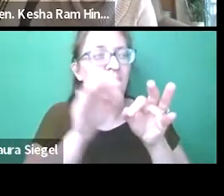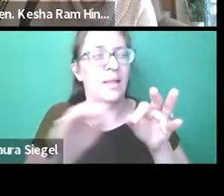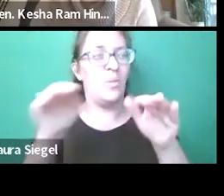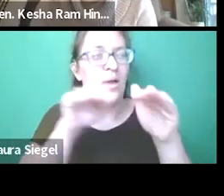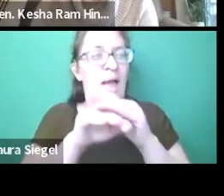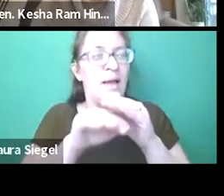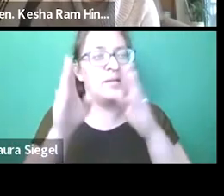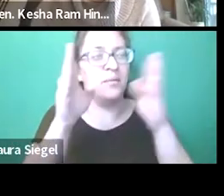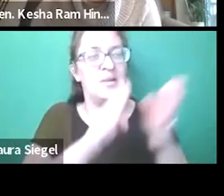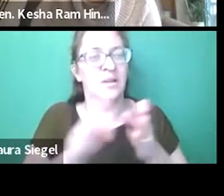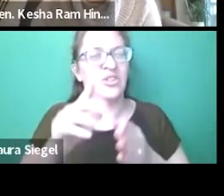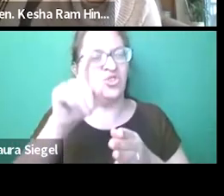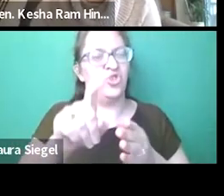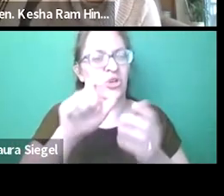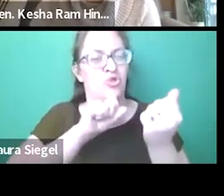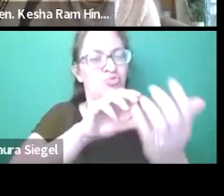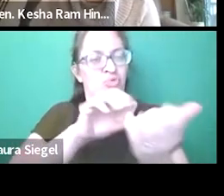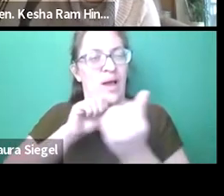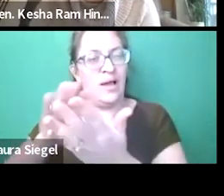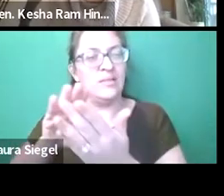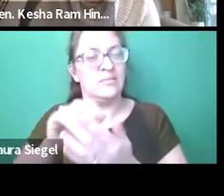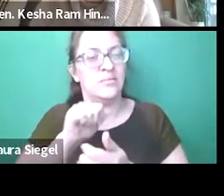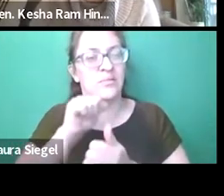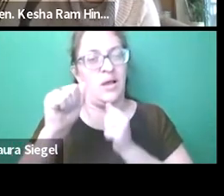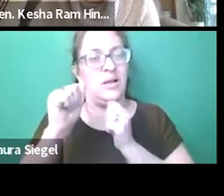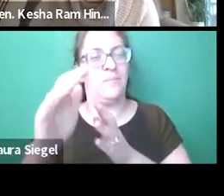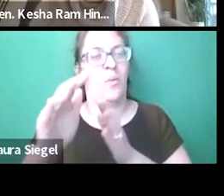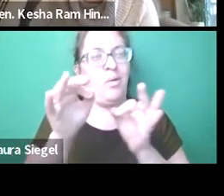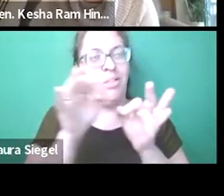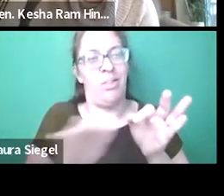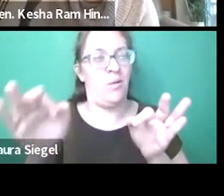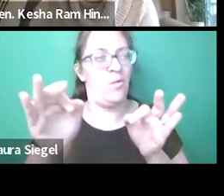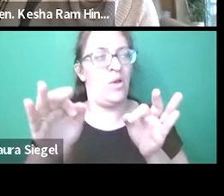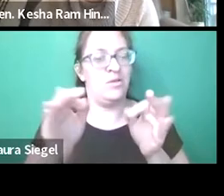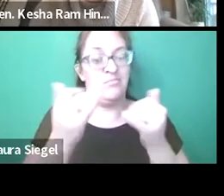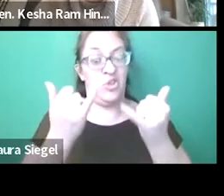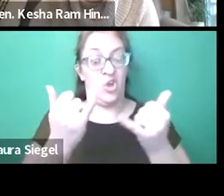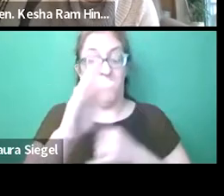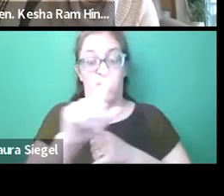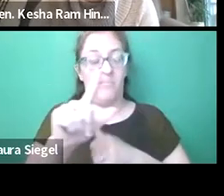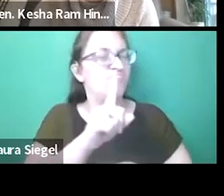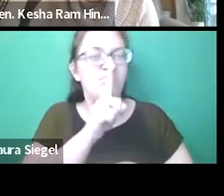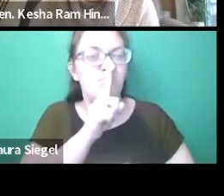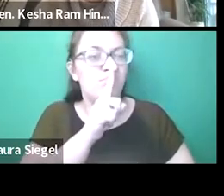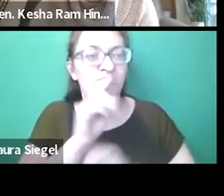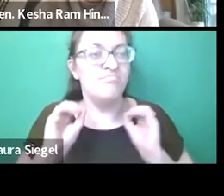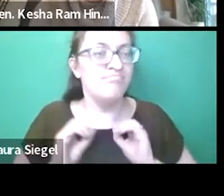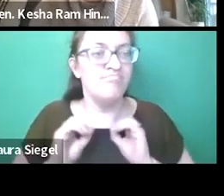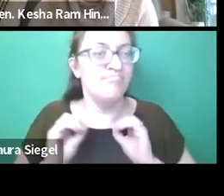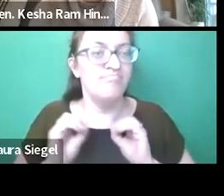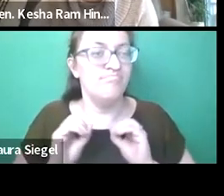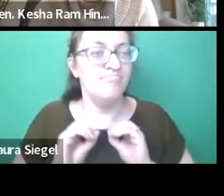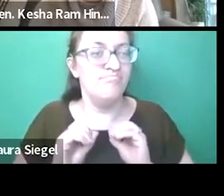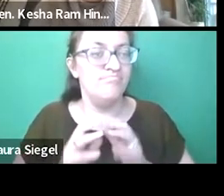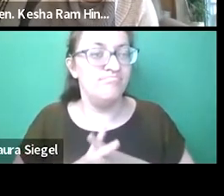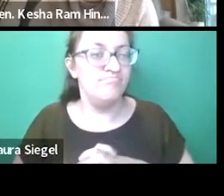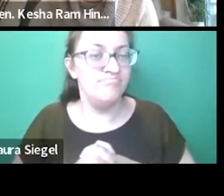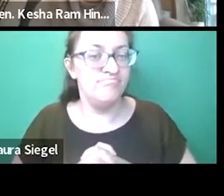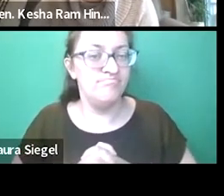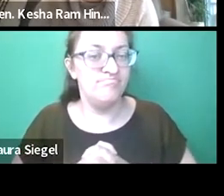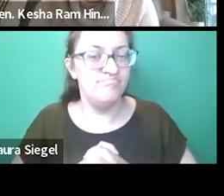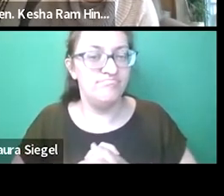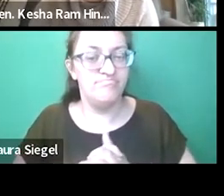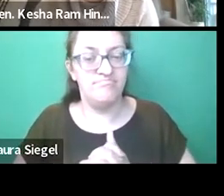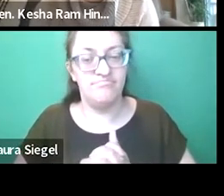A comprehensive language access plan should address non-spoken languages, like American Sign Language,